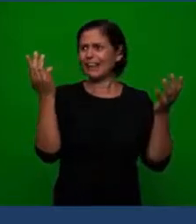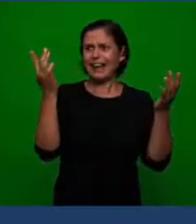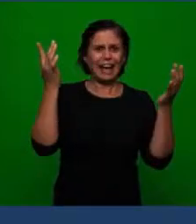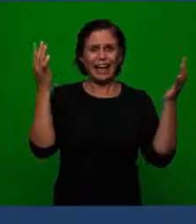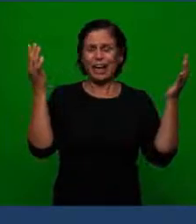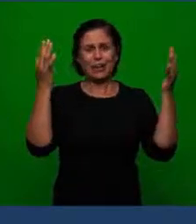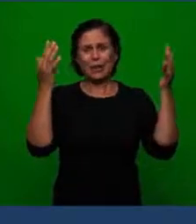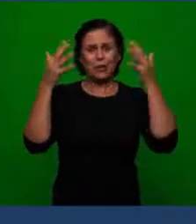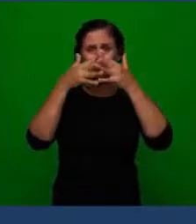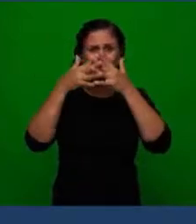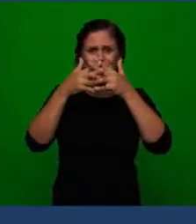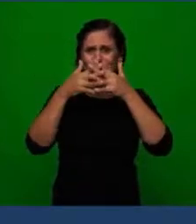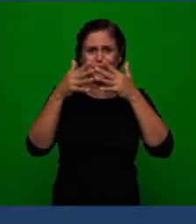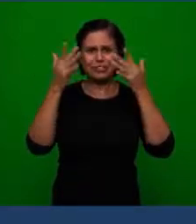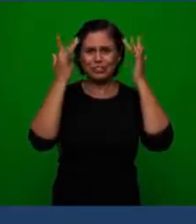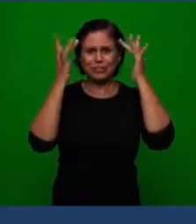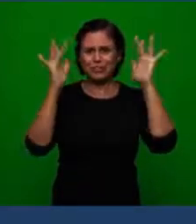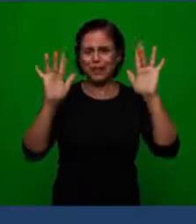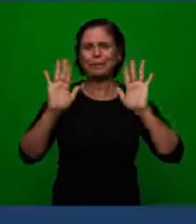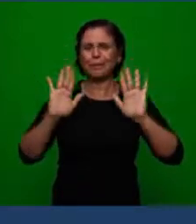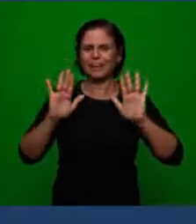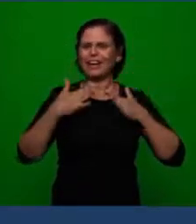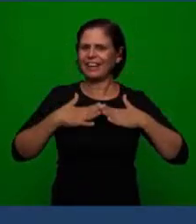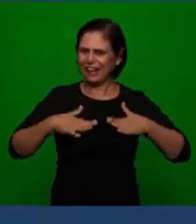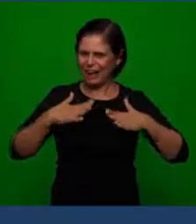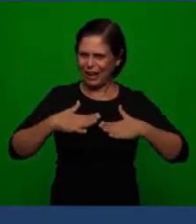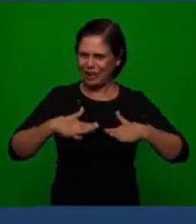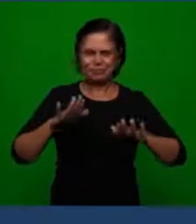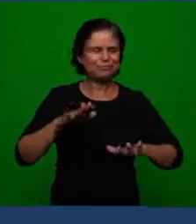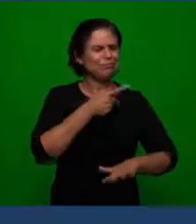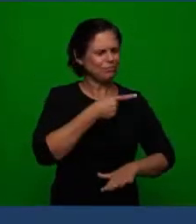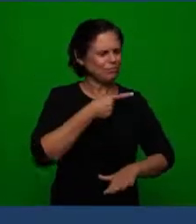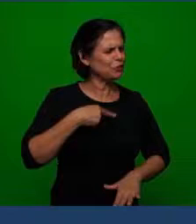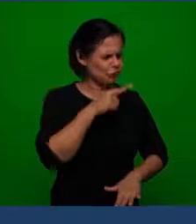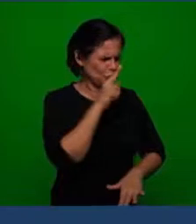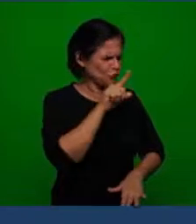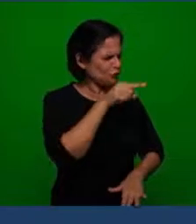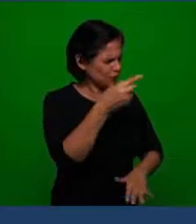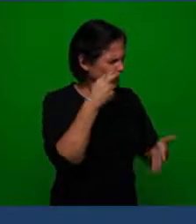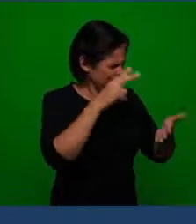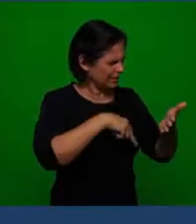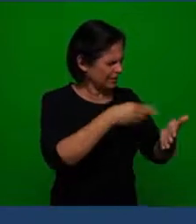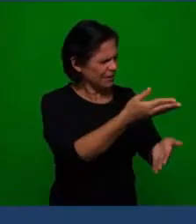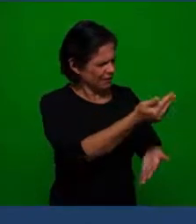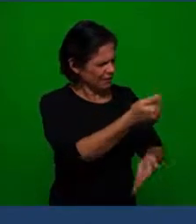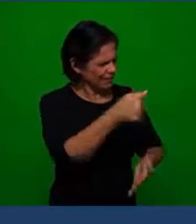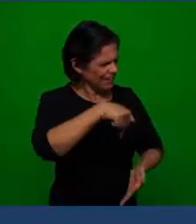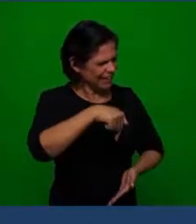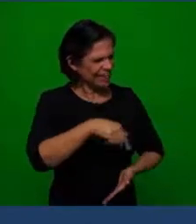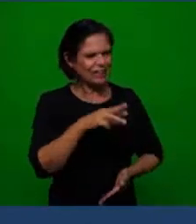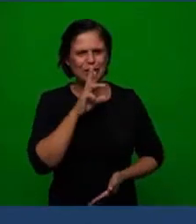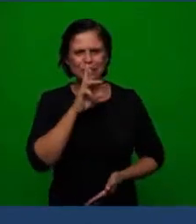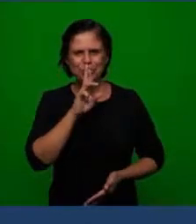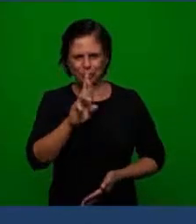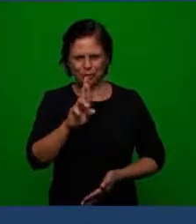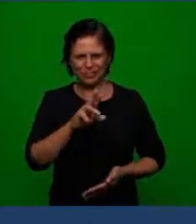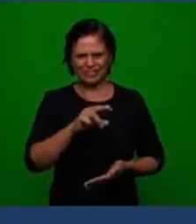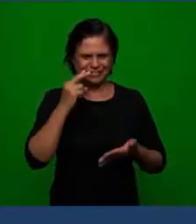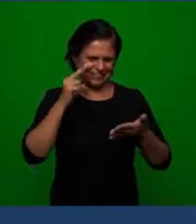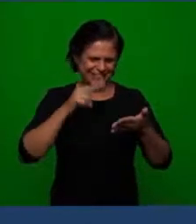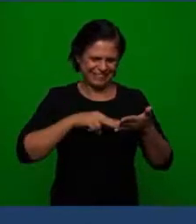they are watching for the first time I'm going to ask Pastor Jesus to read in a few minutes the answer you can come here